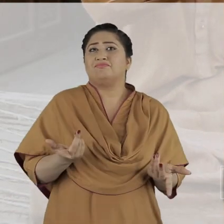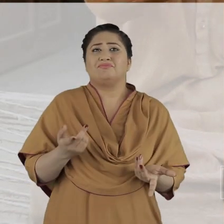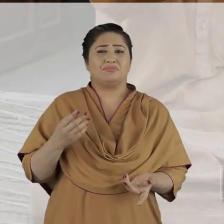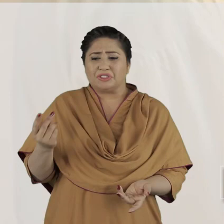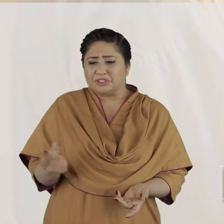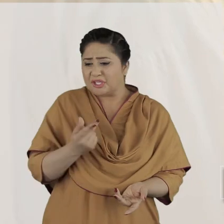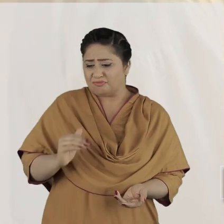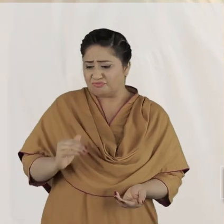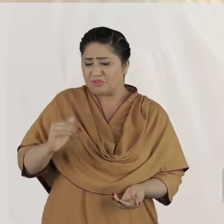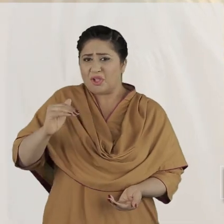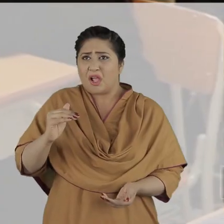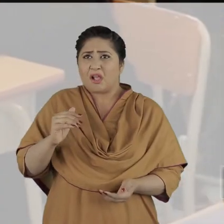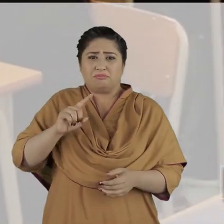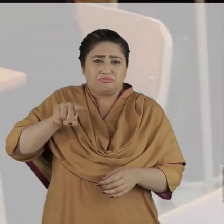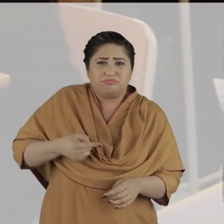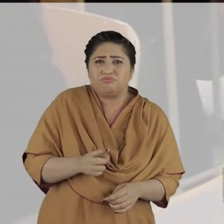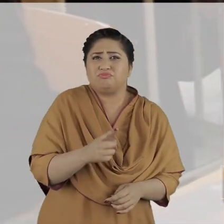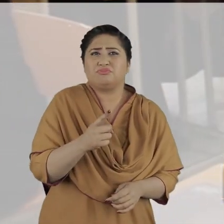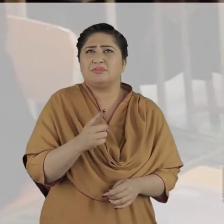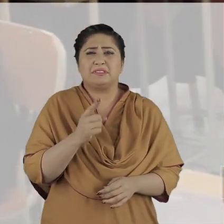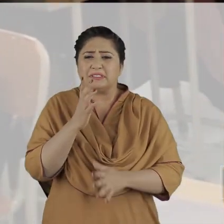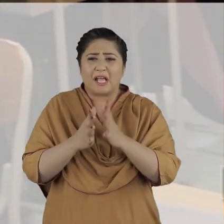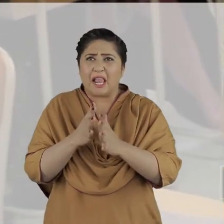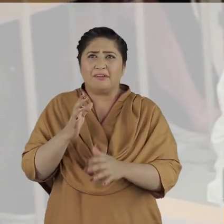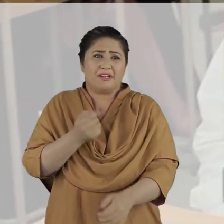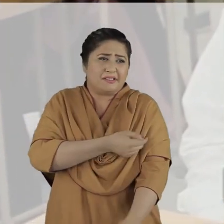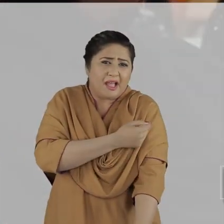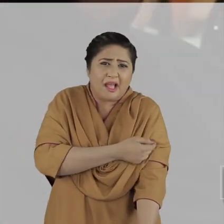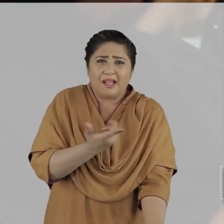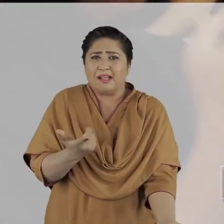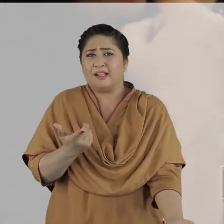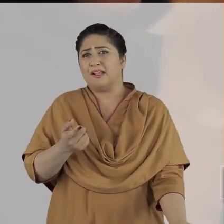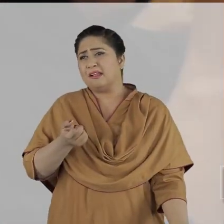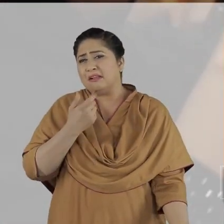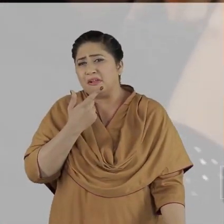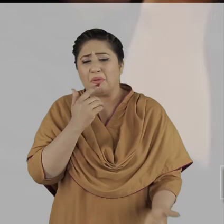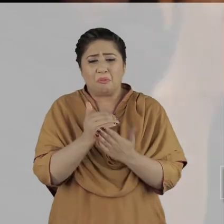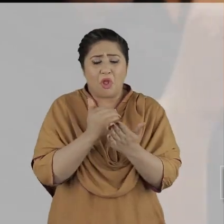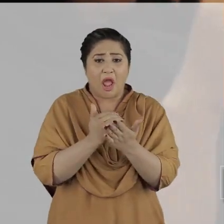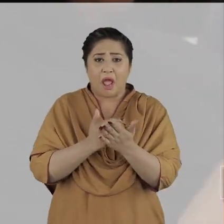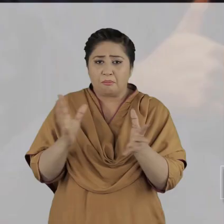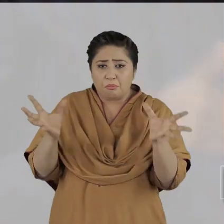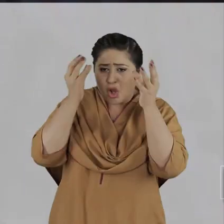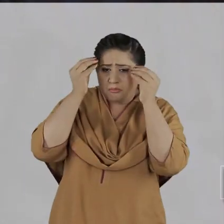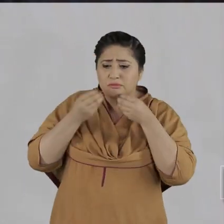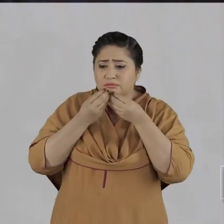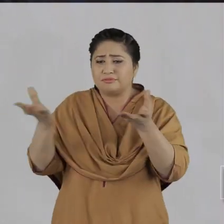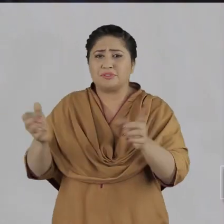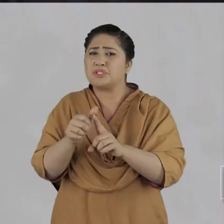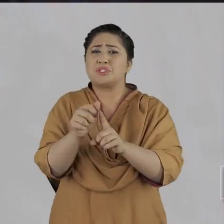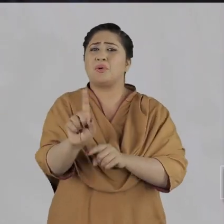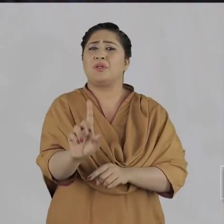need to have early and accurate information. They need not only audiological and medical